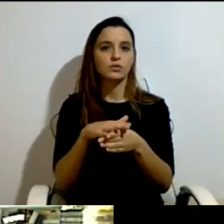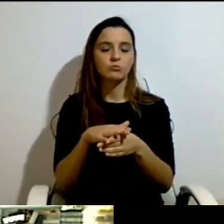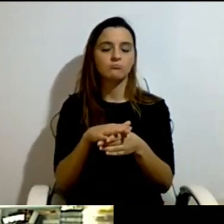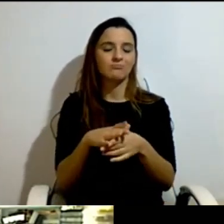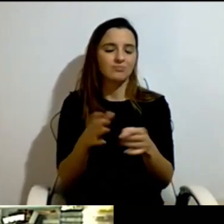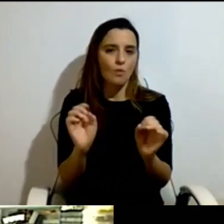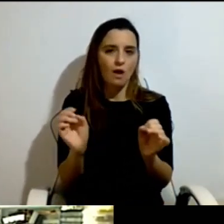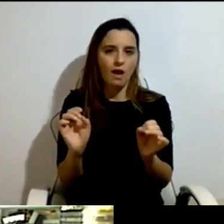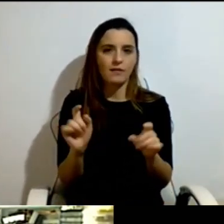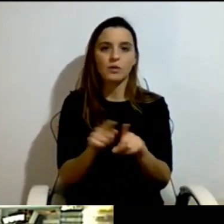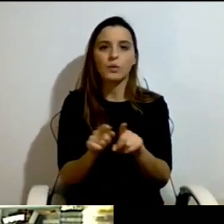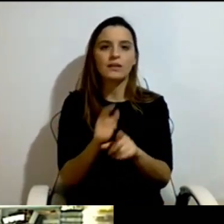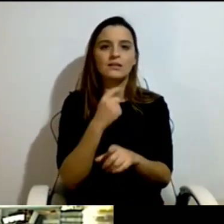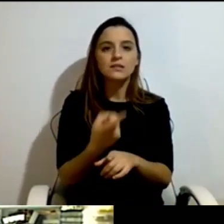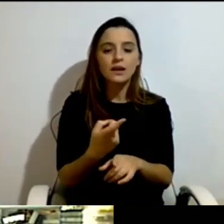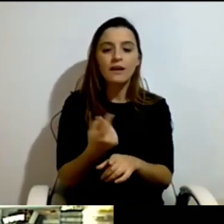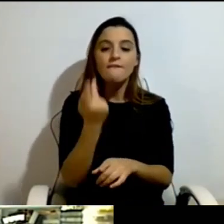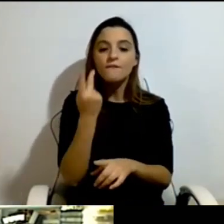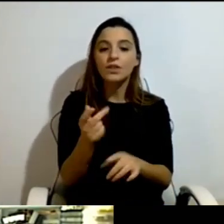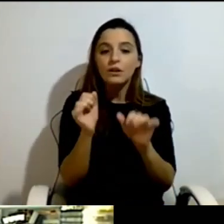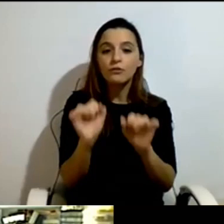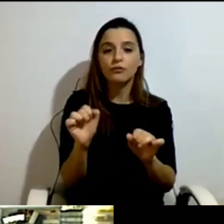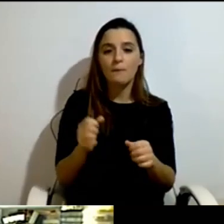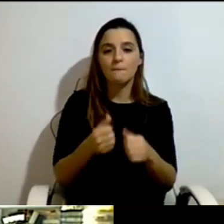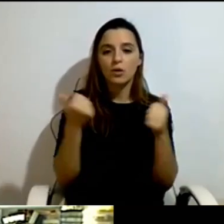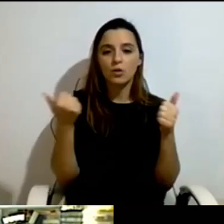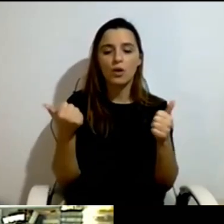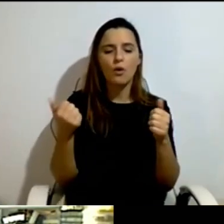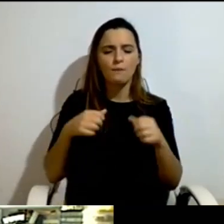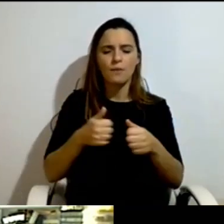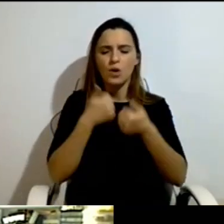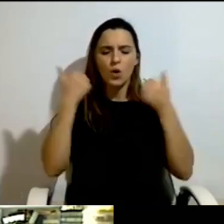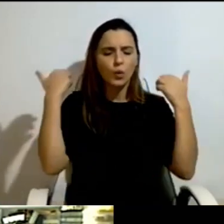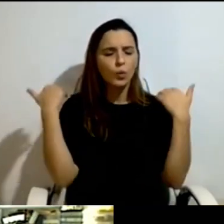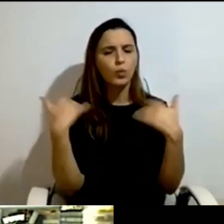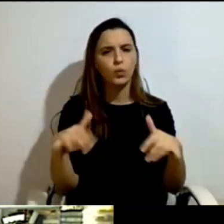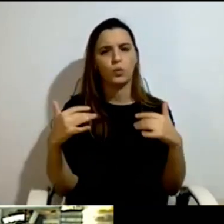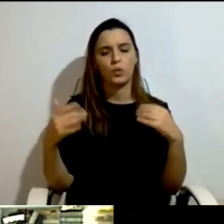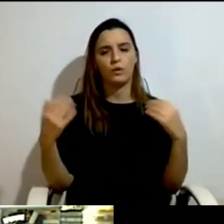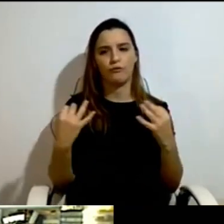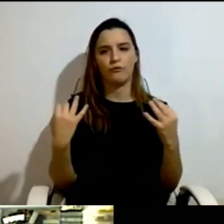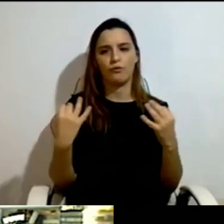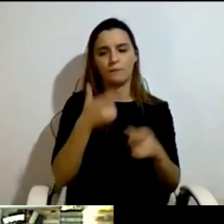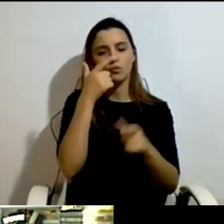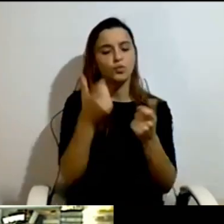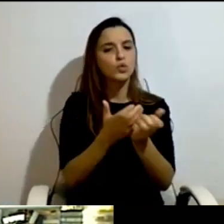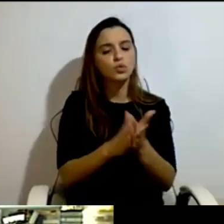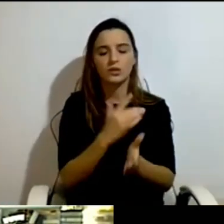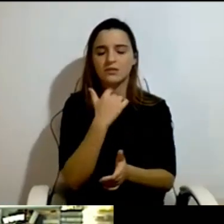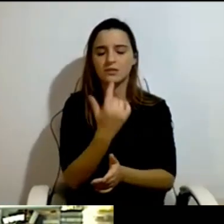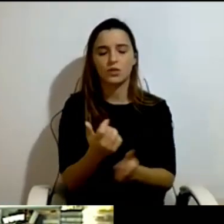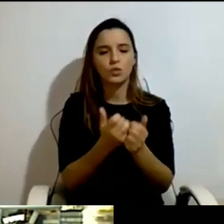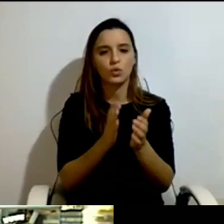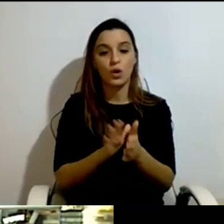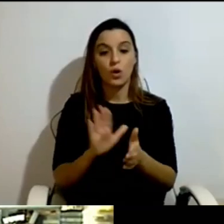improved dramatically since they had this personal assistance. Some of them came out